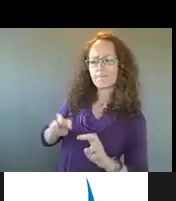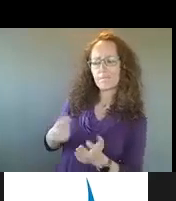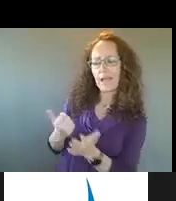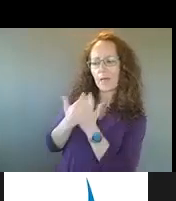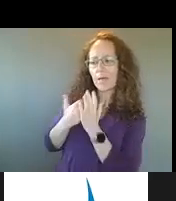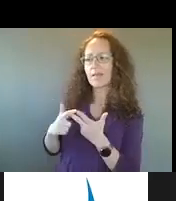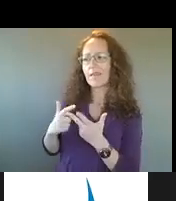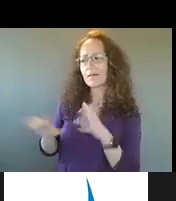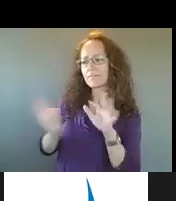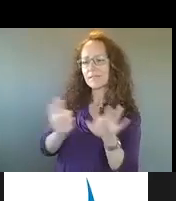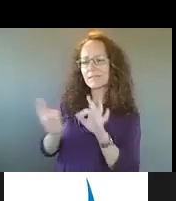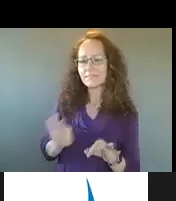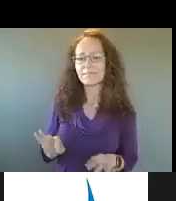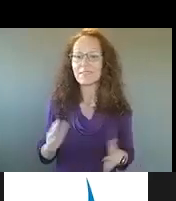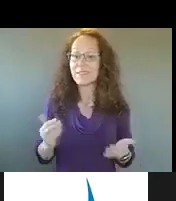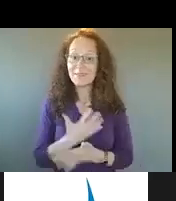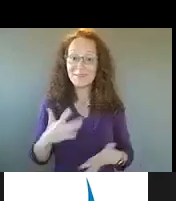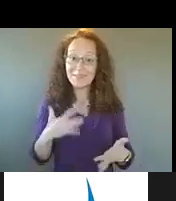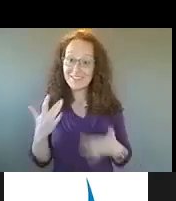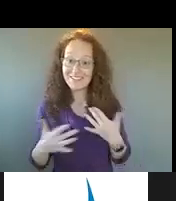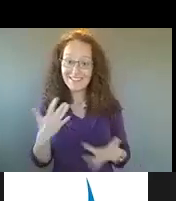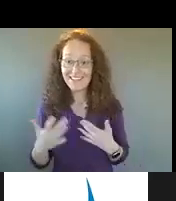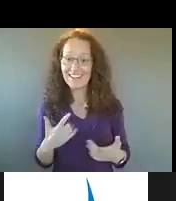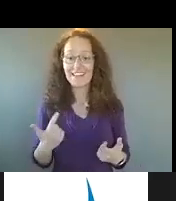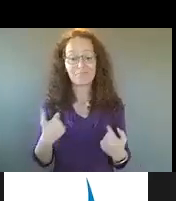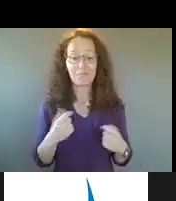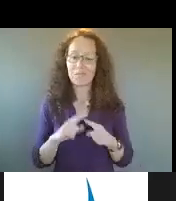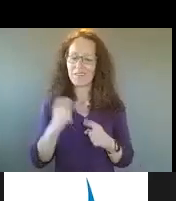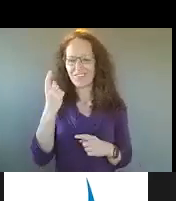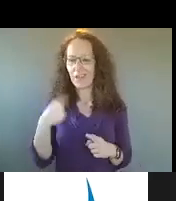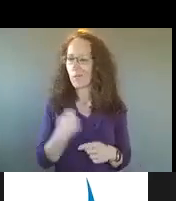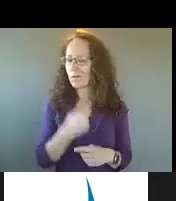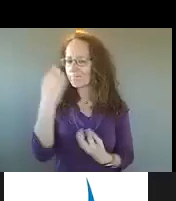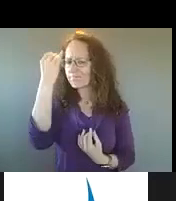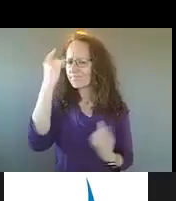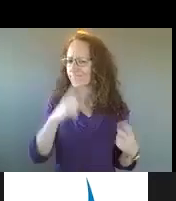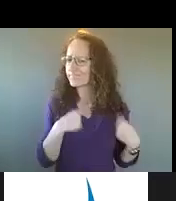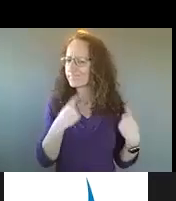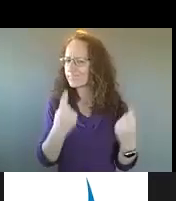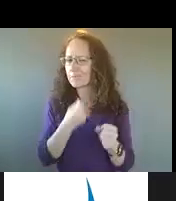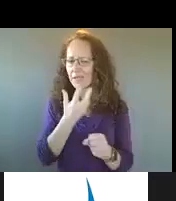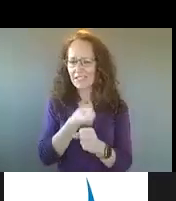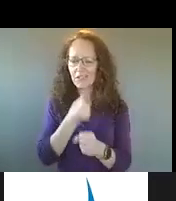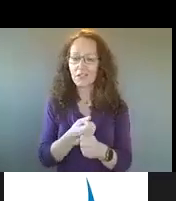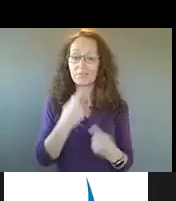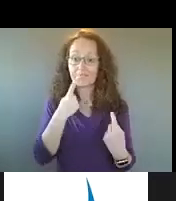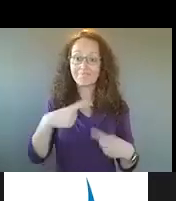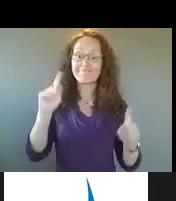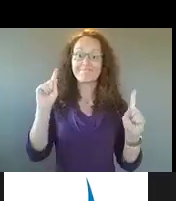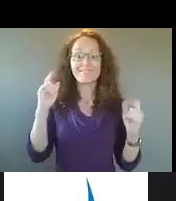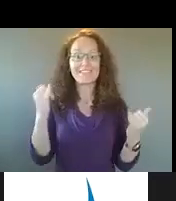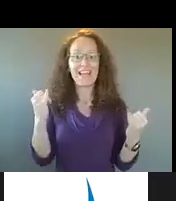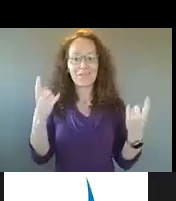new and evolving body of work, but something that Minneapolis has been thinking about for a number of years. And we're very excited to see it come to full fruition in